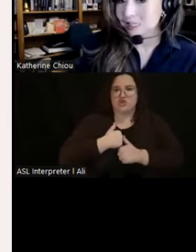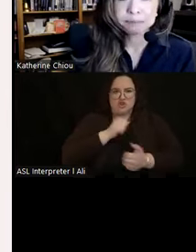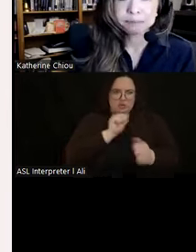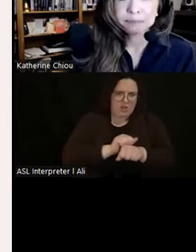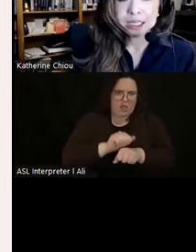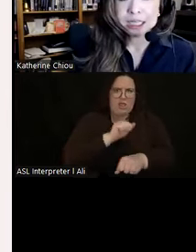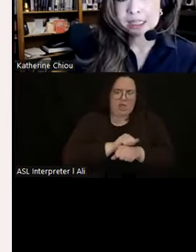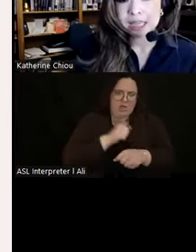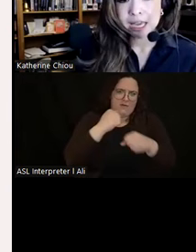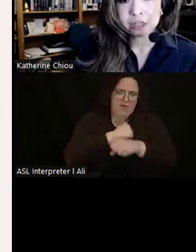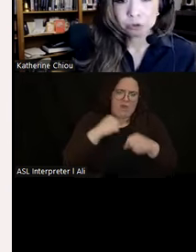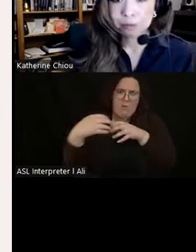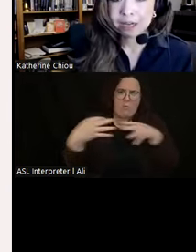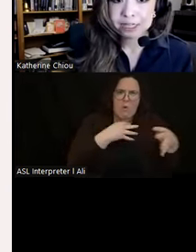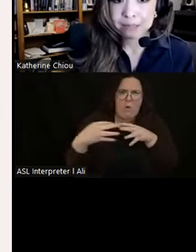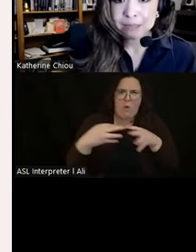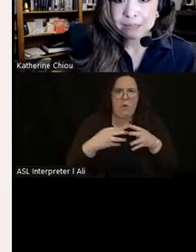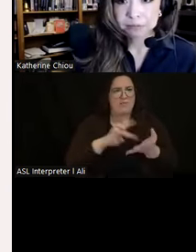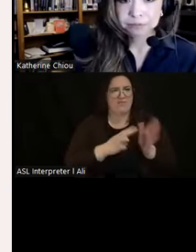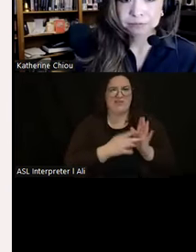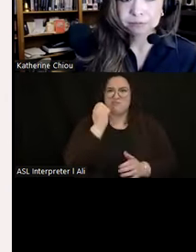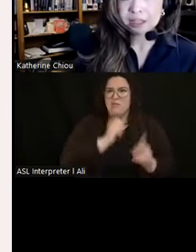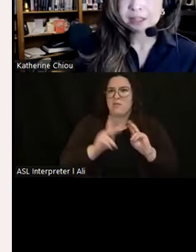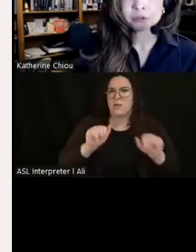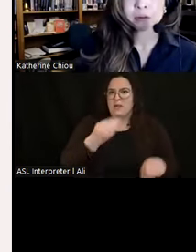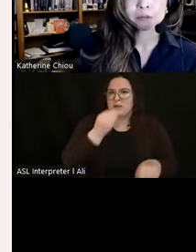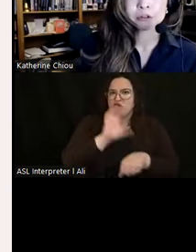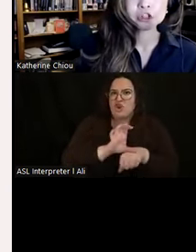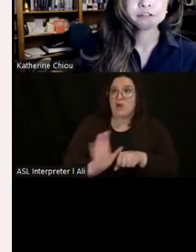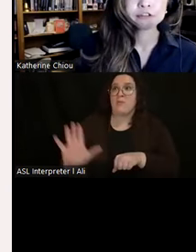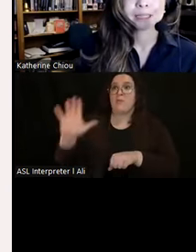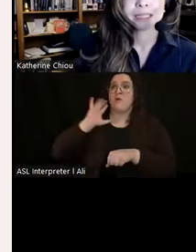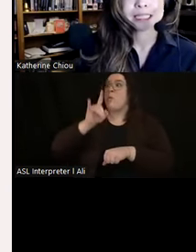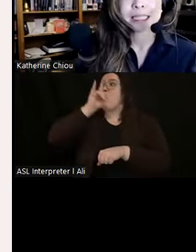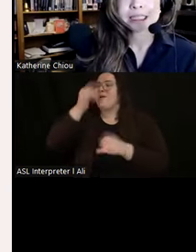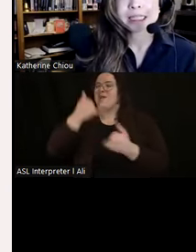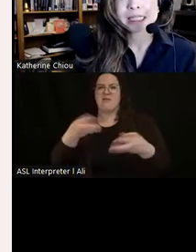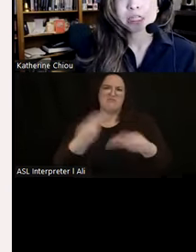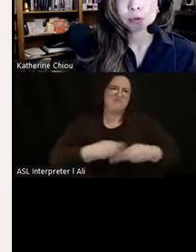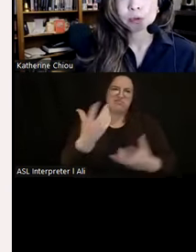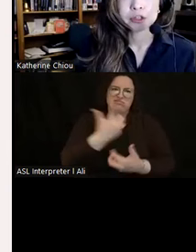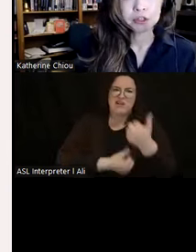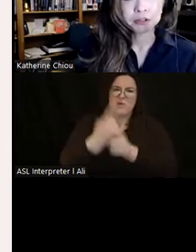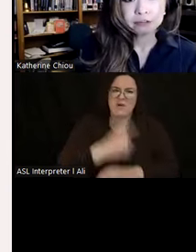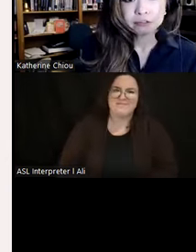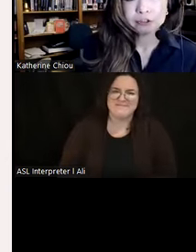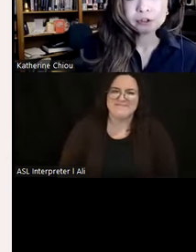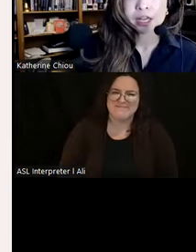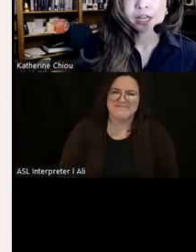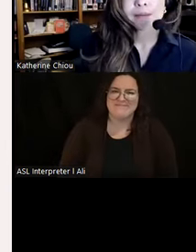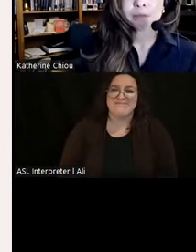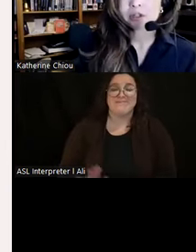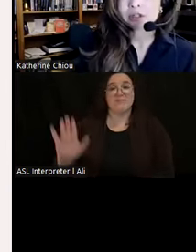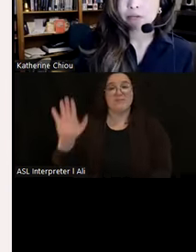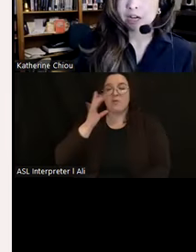elites and normal everyday people. This remarkable journey from elite delicacy to a universal comfort food